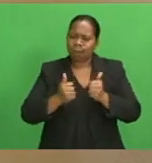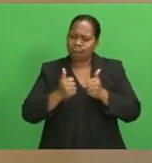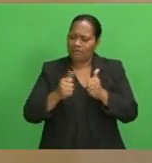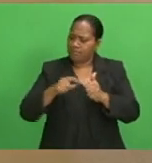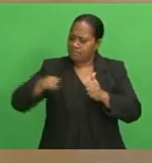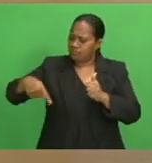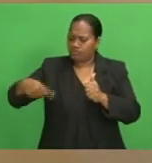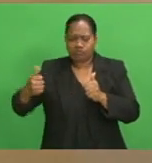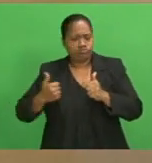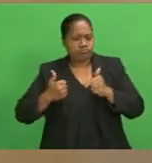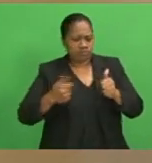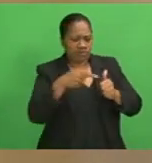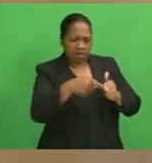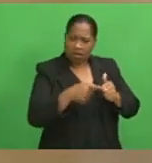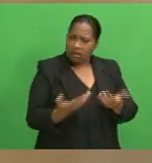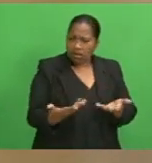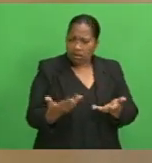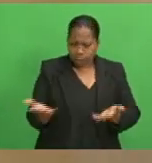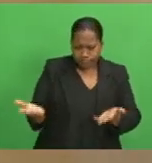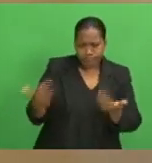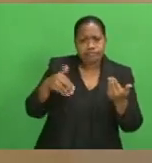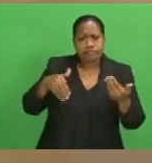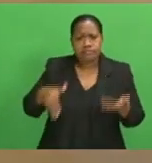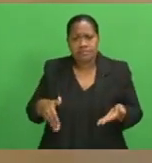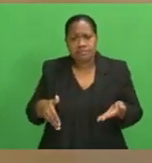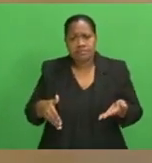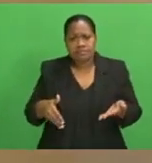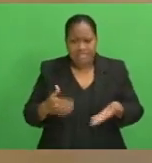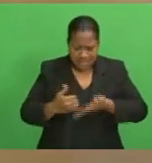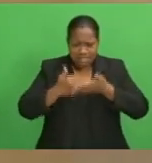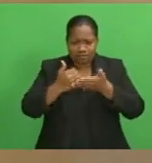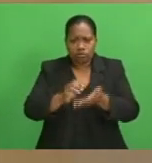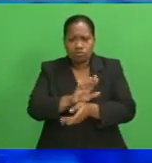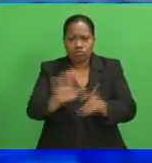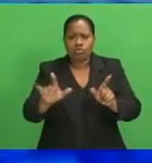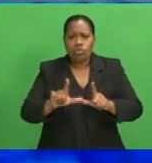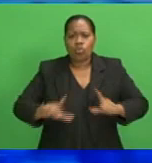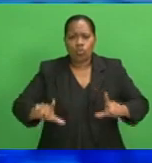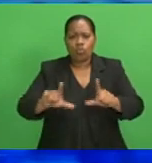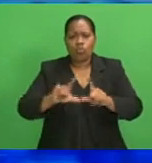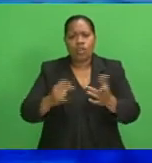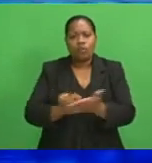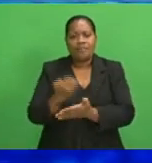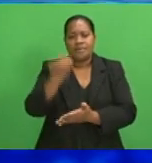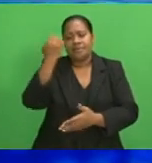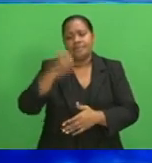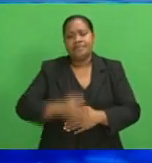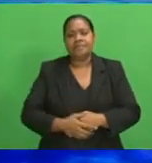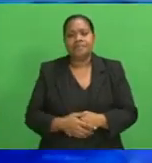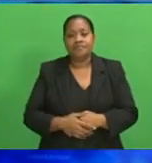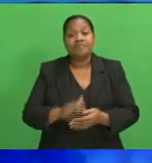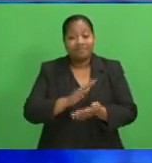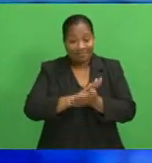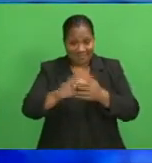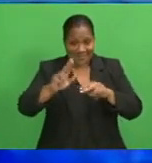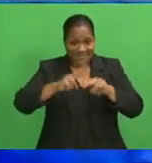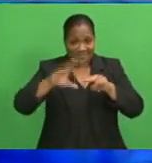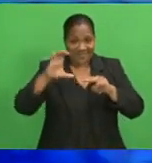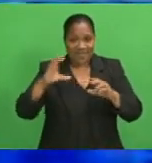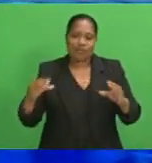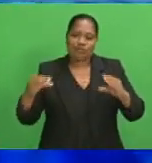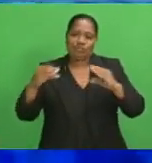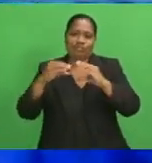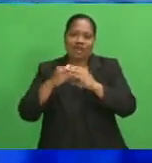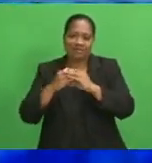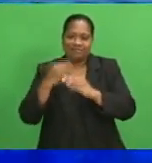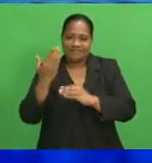I mean, why not take advantage of the great deals that are out there and you're supporting your local economy. We now join Sinifa from HFC Bank with the latest from